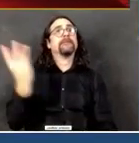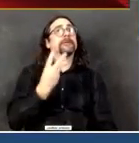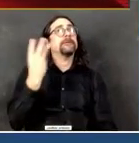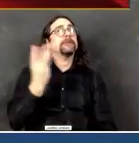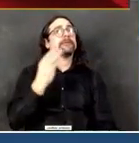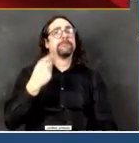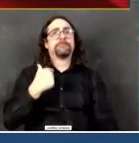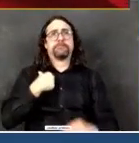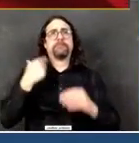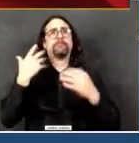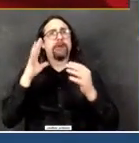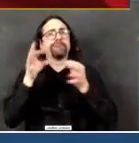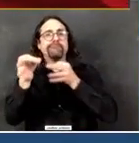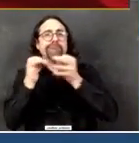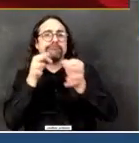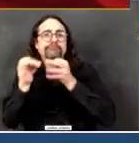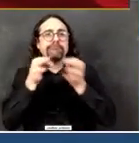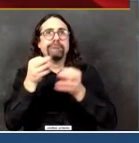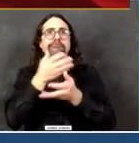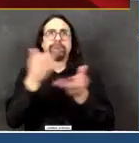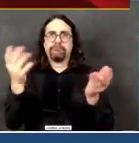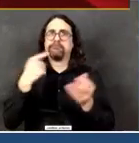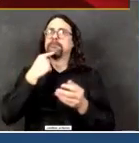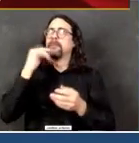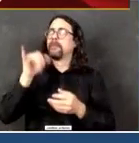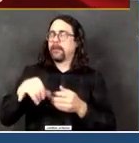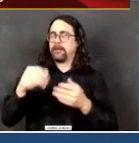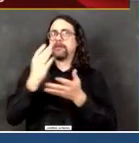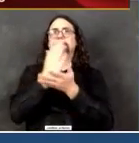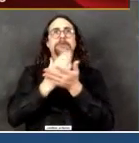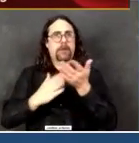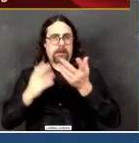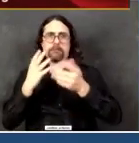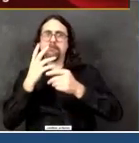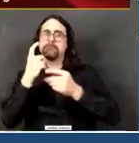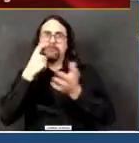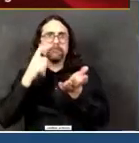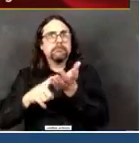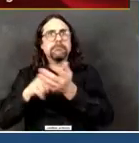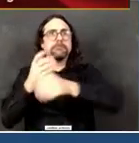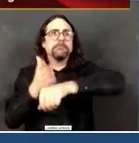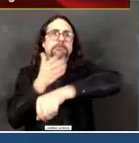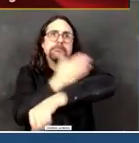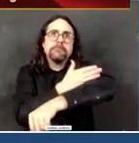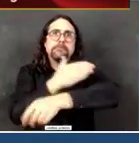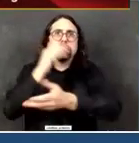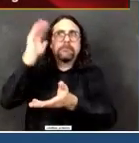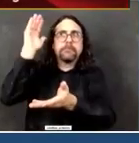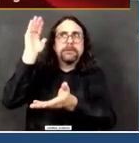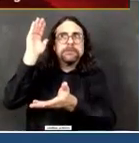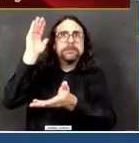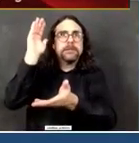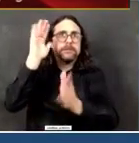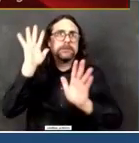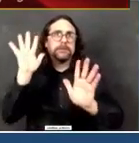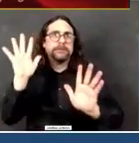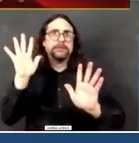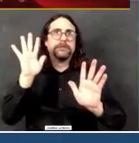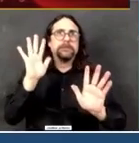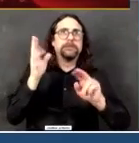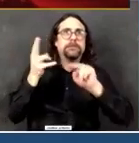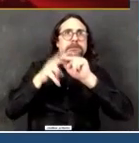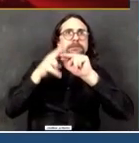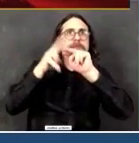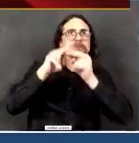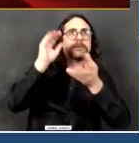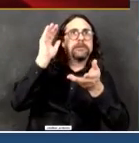that will help us to determine where we go in the future. And I said, it's going be three indicators that are going to watch every single day and you're going to watch all